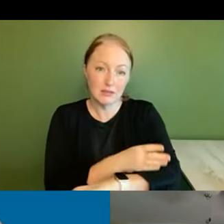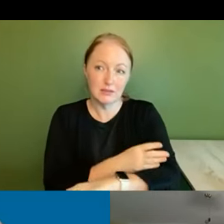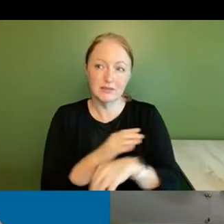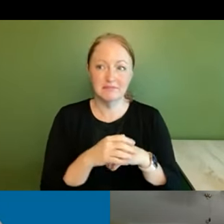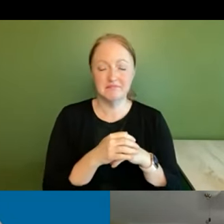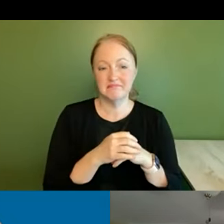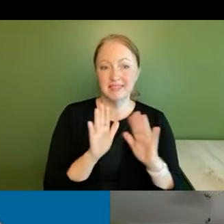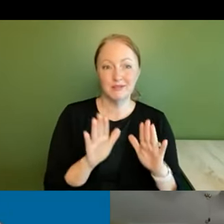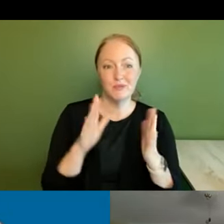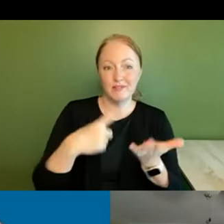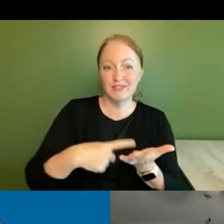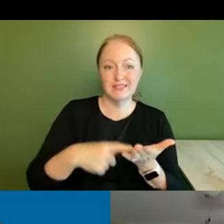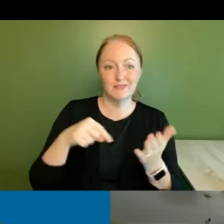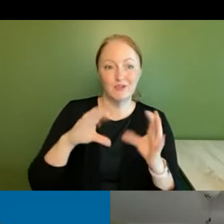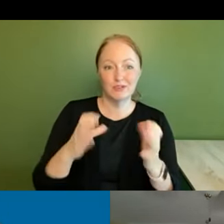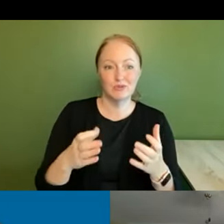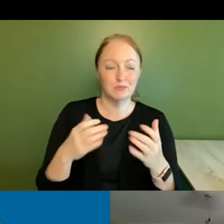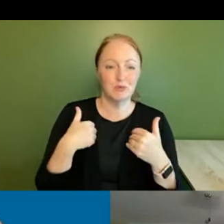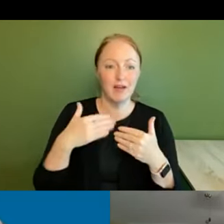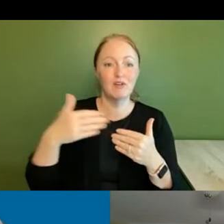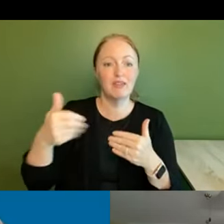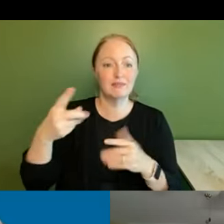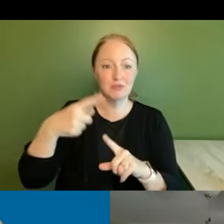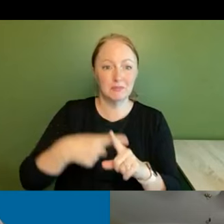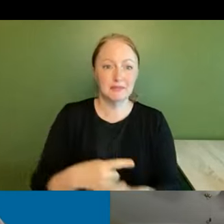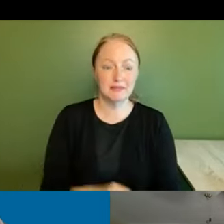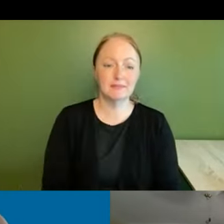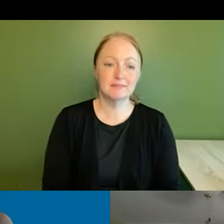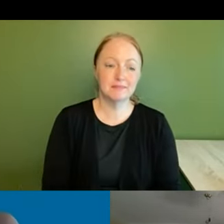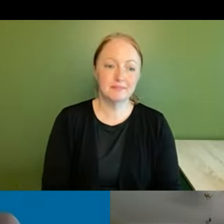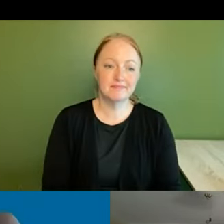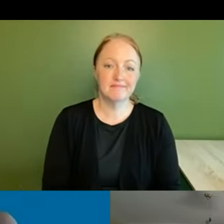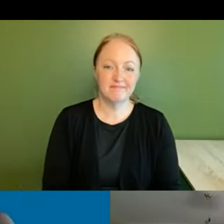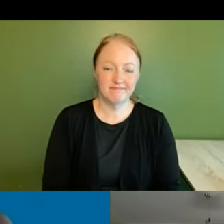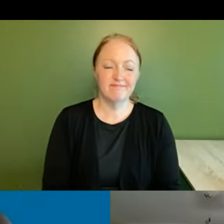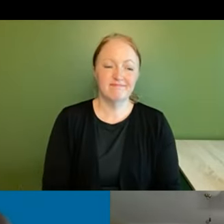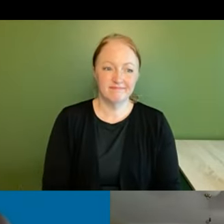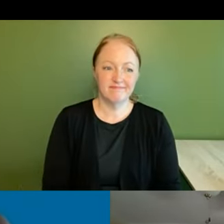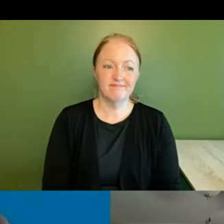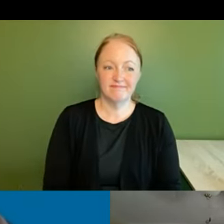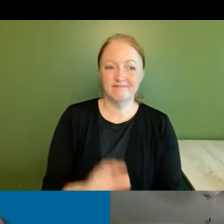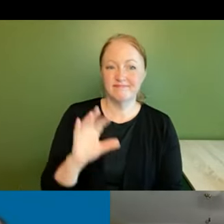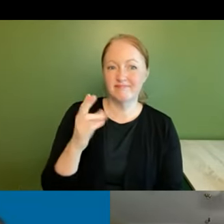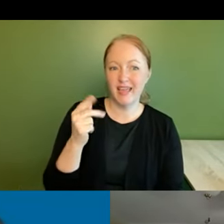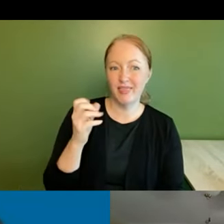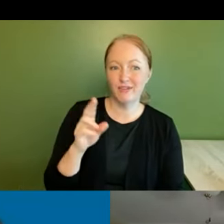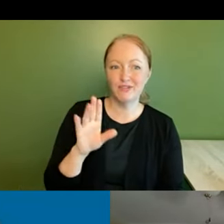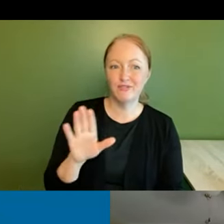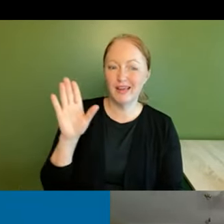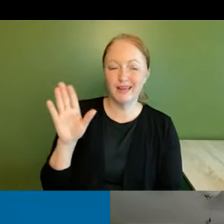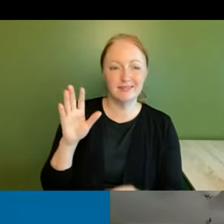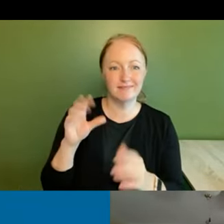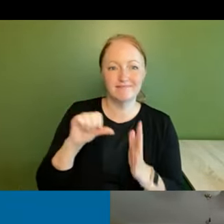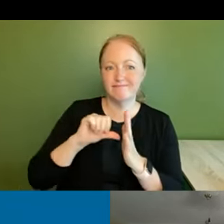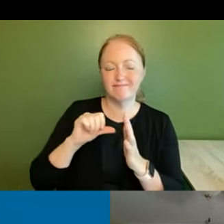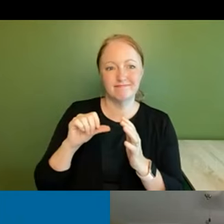think that's a wonderful discussion for this group to have over the months to come absolutely it's a great point and amplifying more than